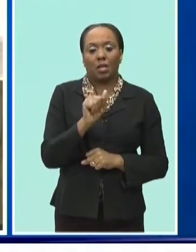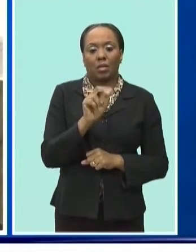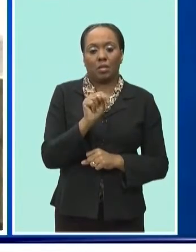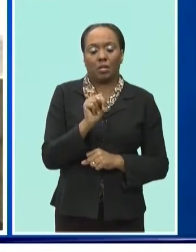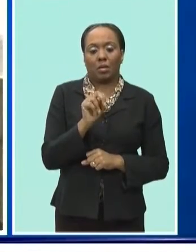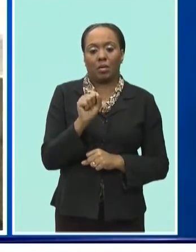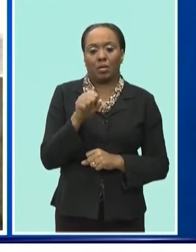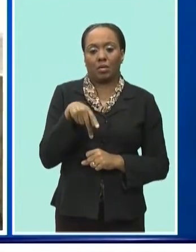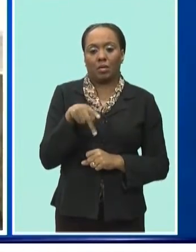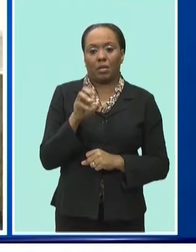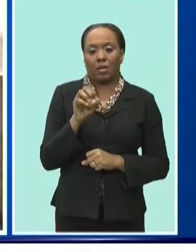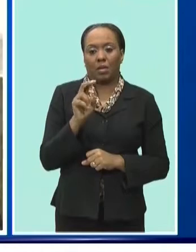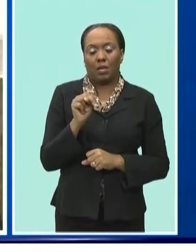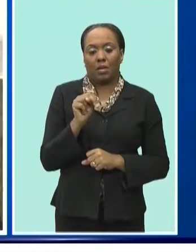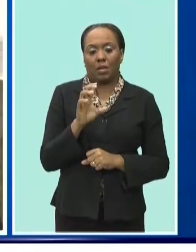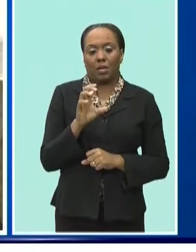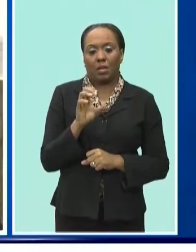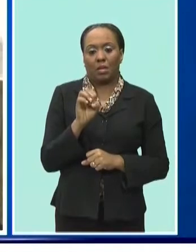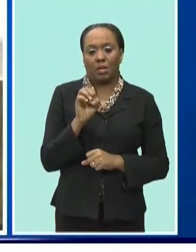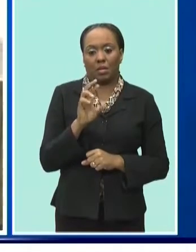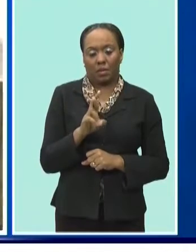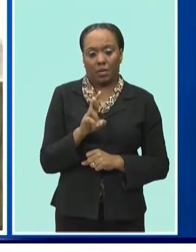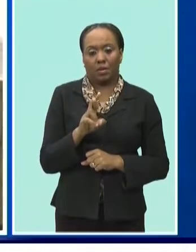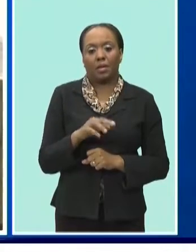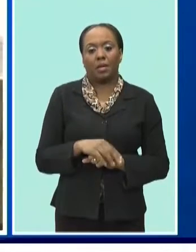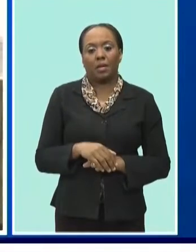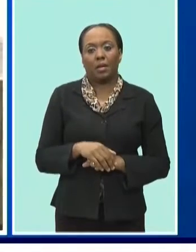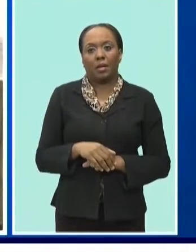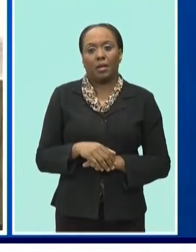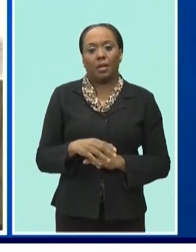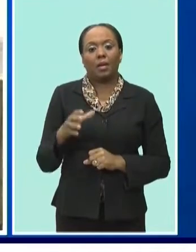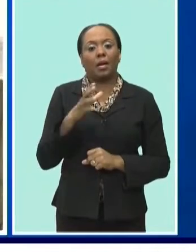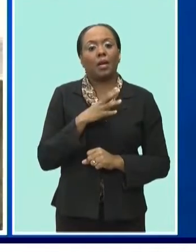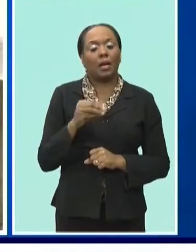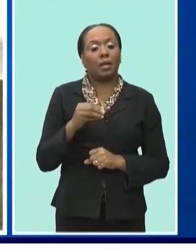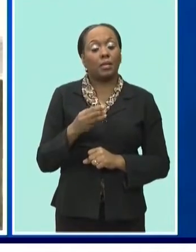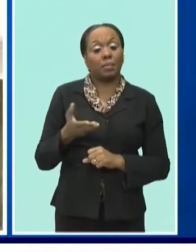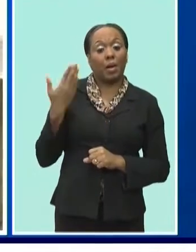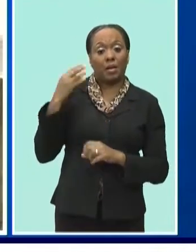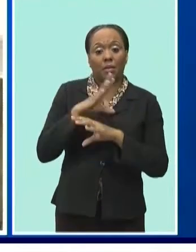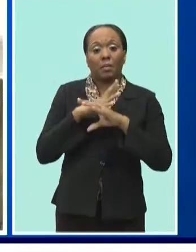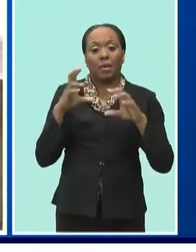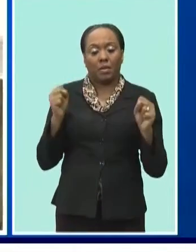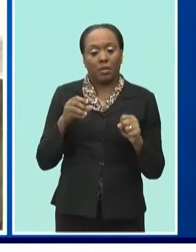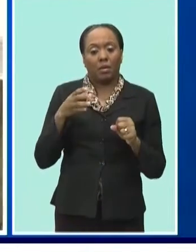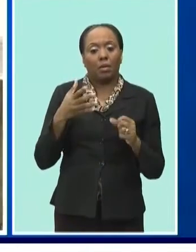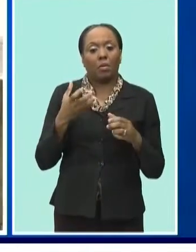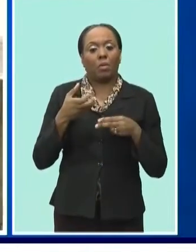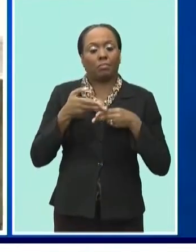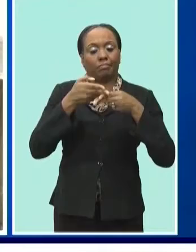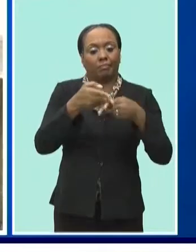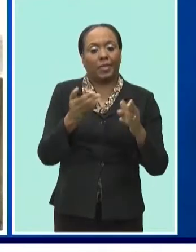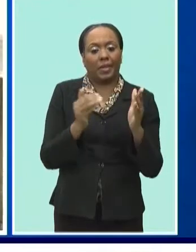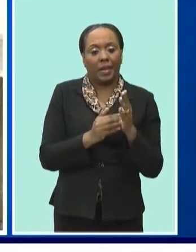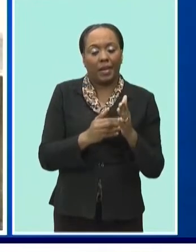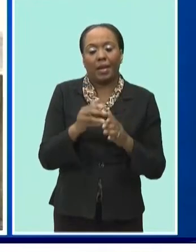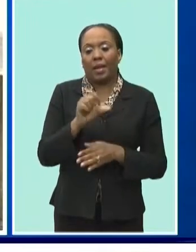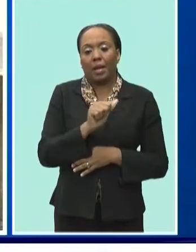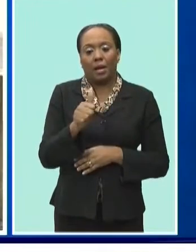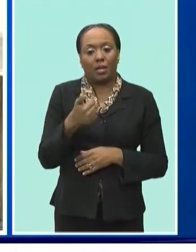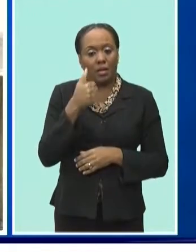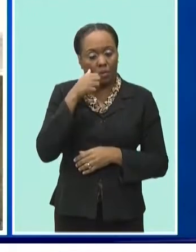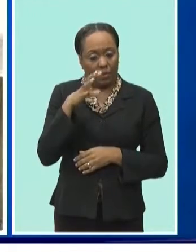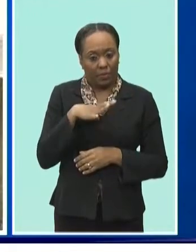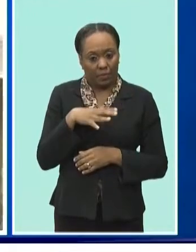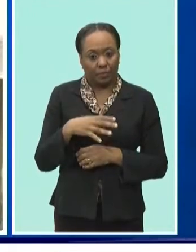and he's being challenged by Mr. Sean, Mr. Pedro Shepard, former president, and Nathaniel Boyce of the Lutertoran School.